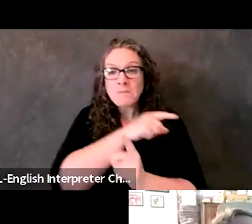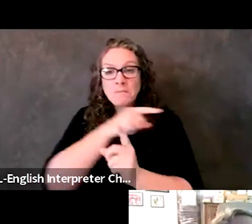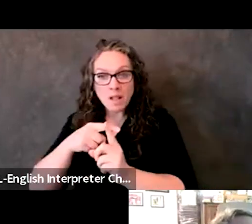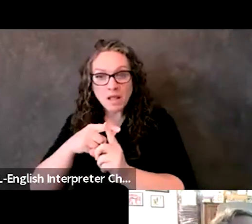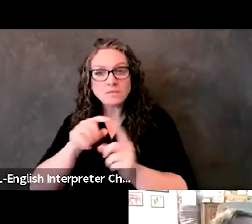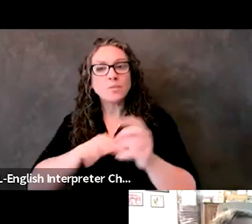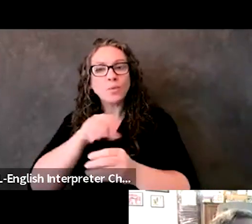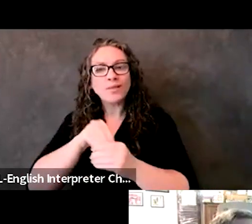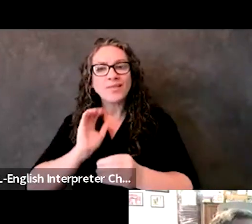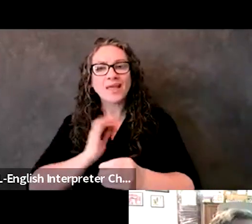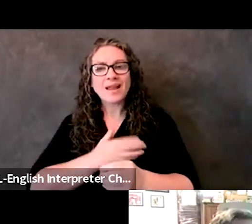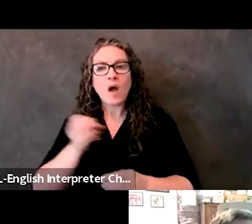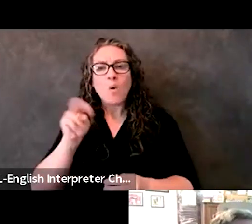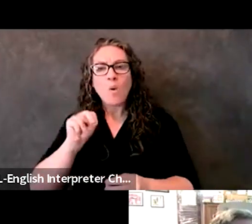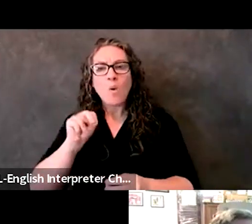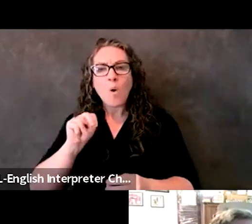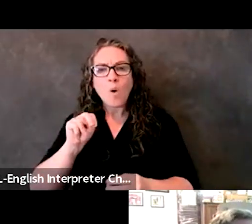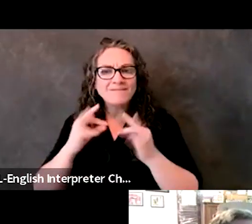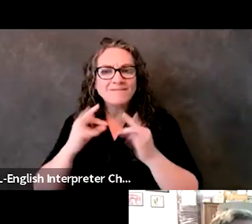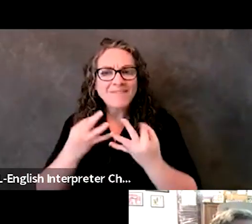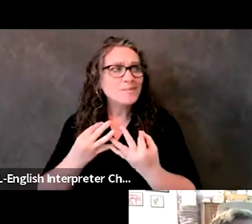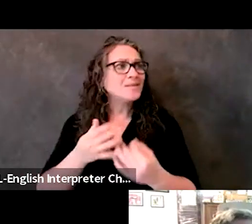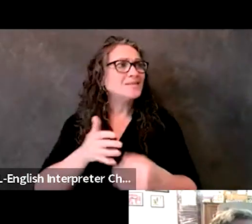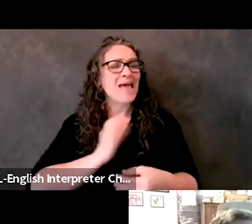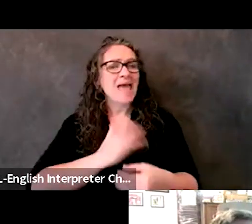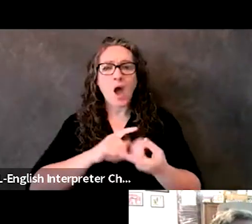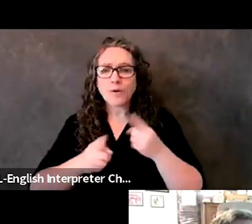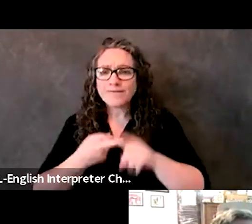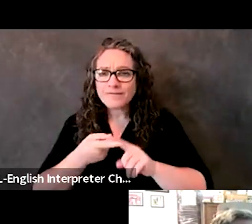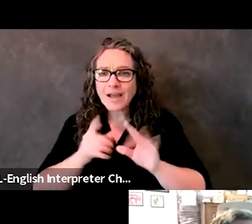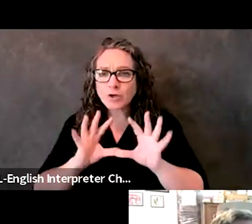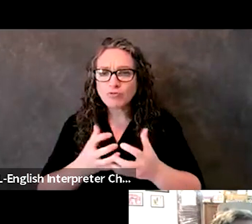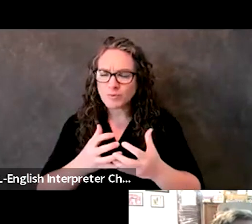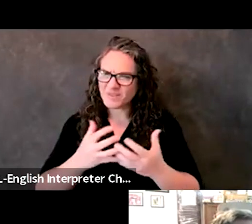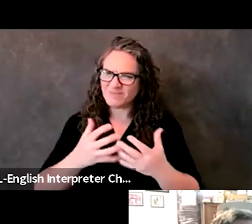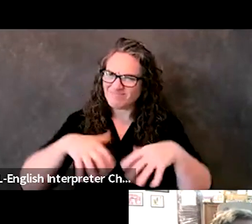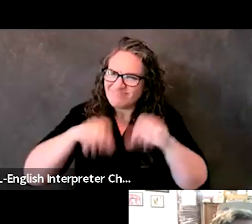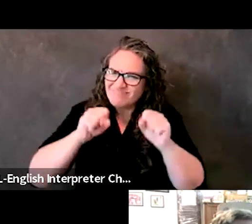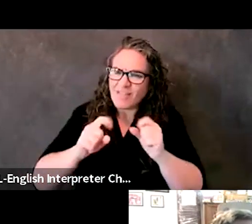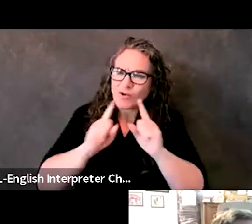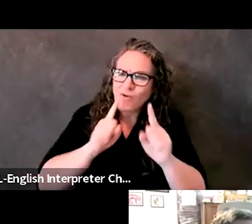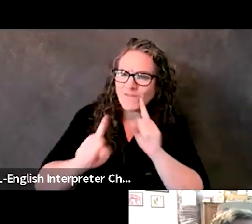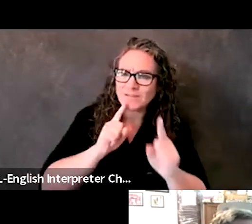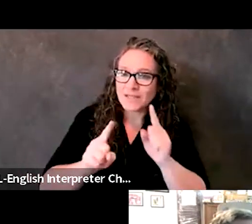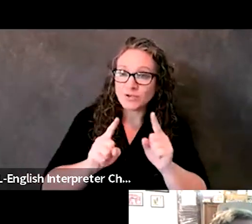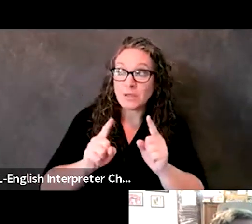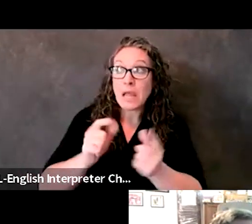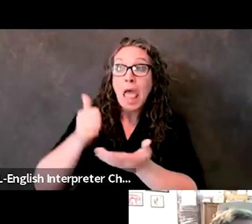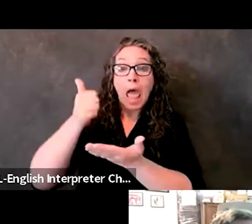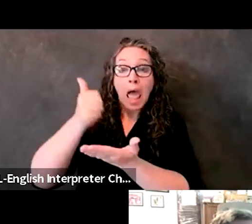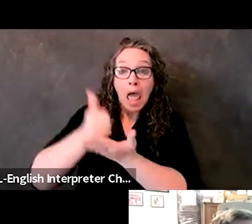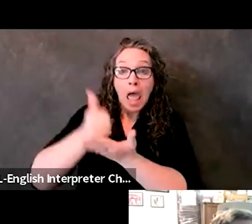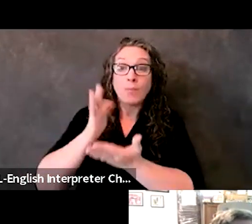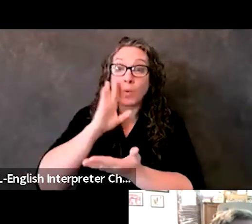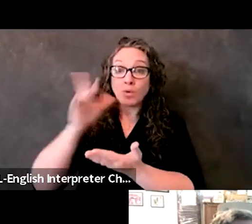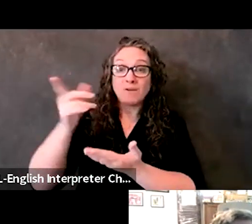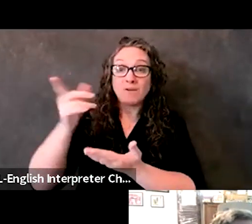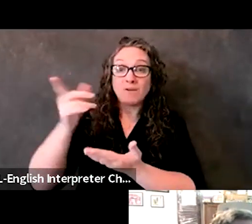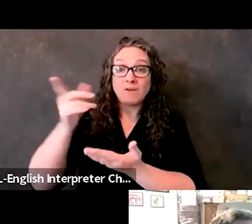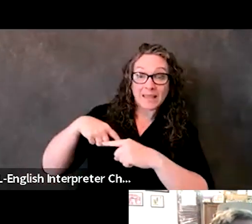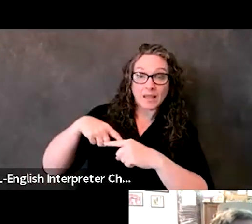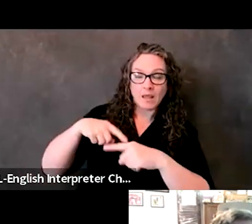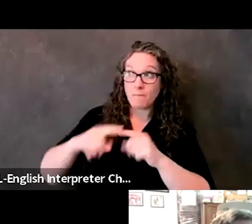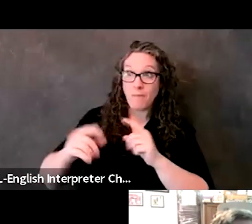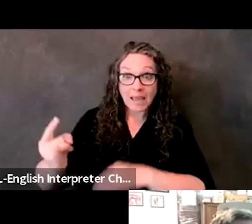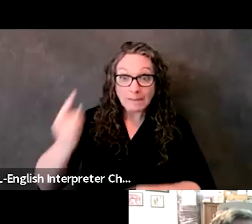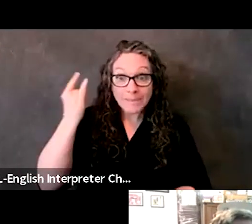our own families and friend groups as well, because the truth is, you know, health is coming, but it's not coming immediately. You know, and in some